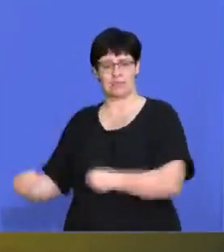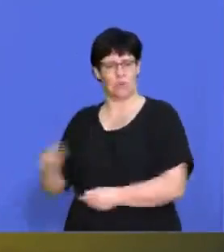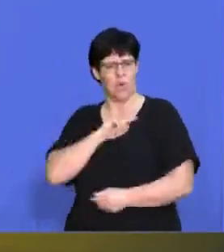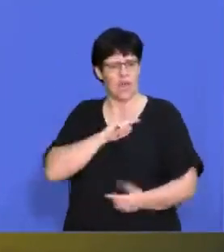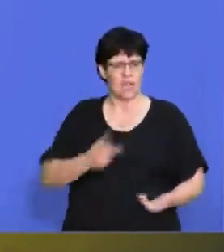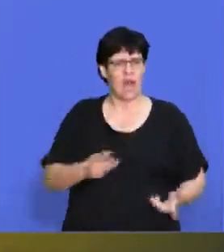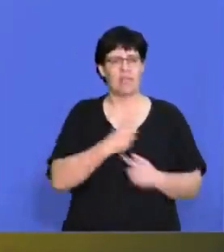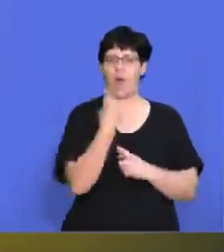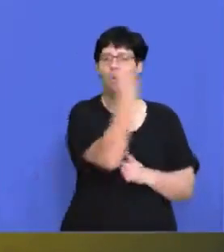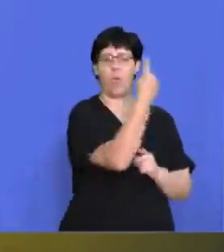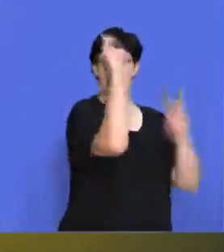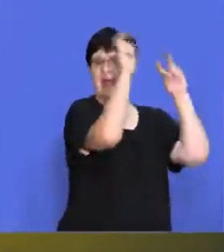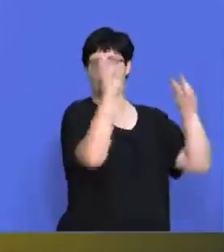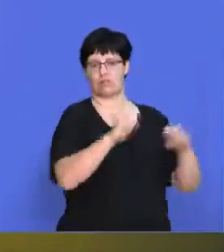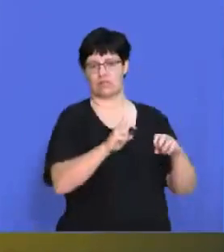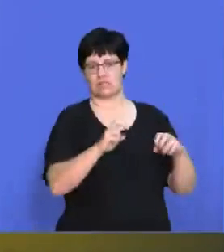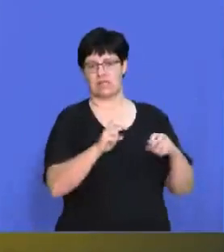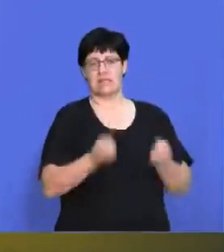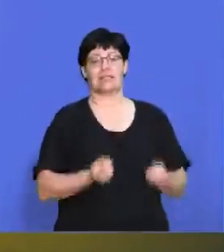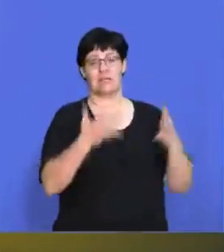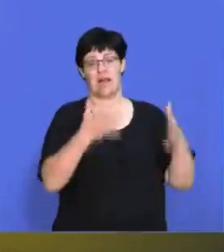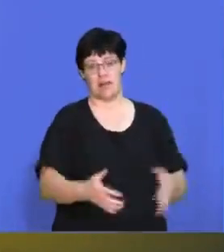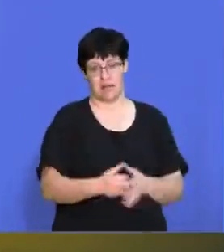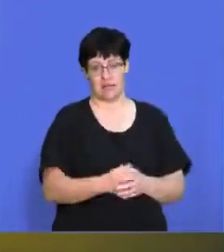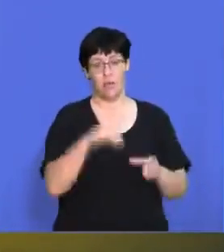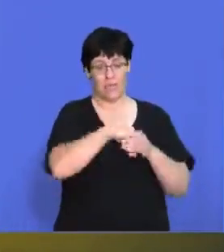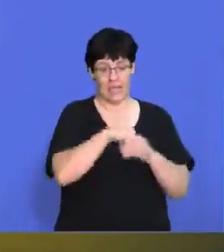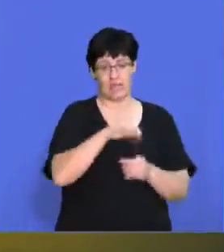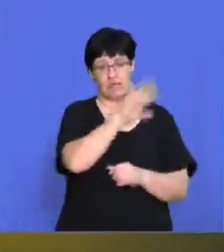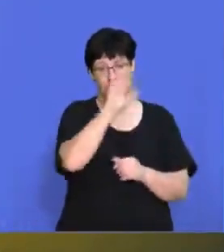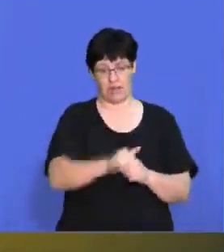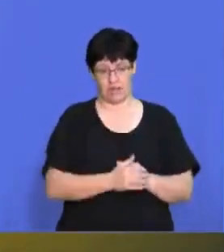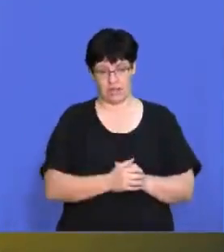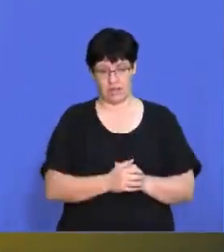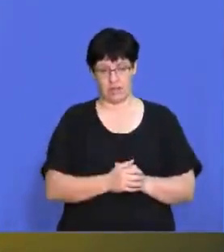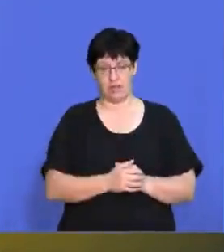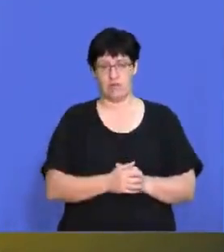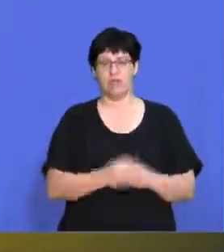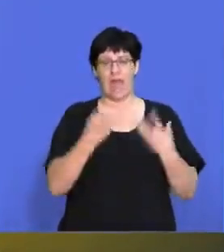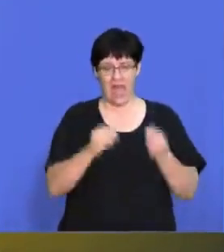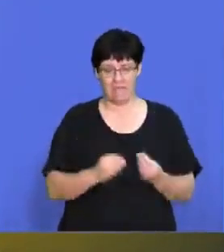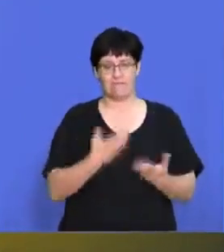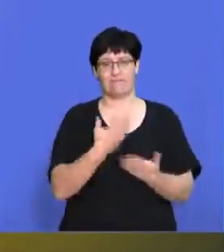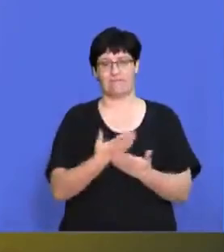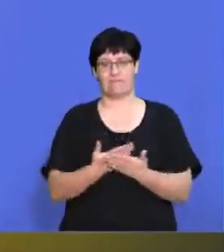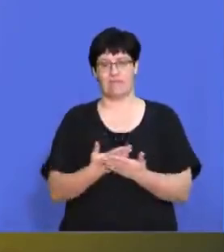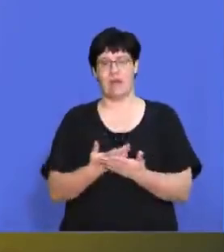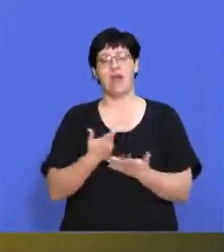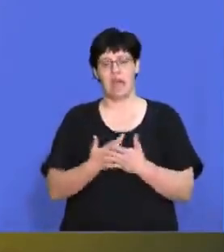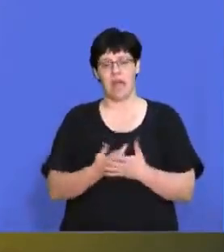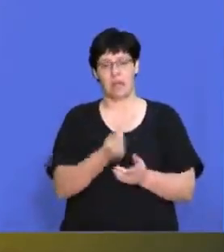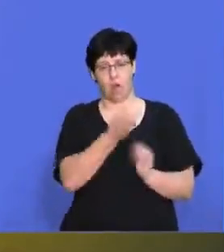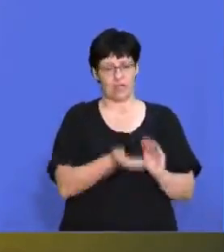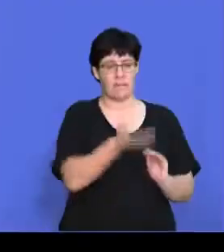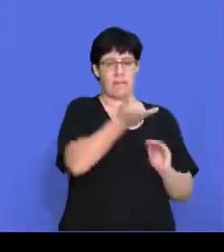electricity supplier in South Africa. They have that ability to raise the prices when they